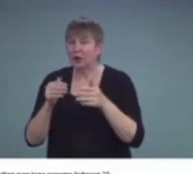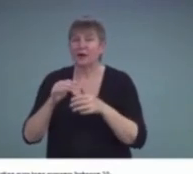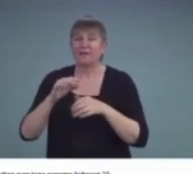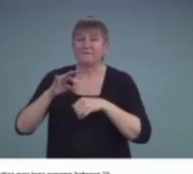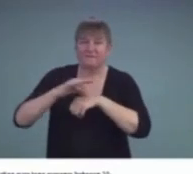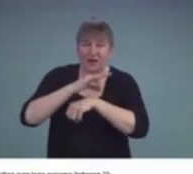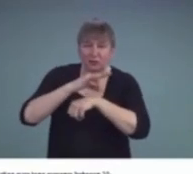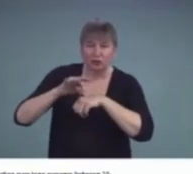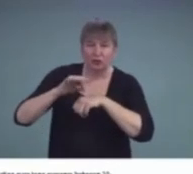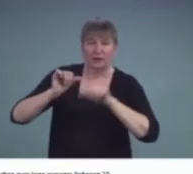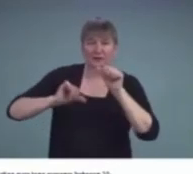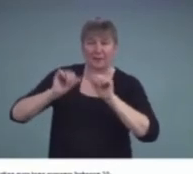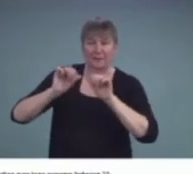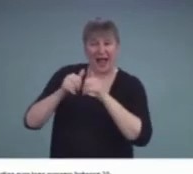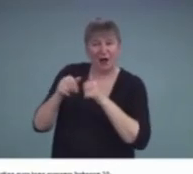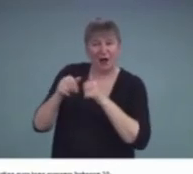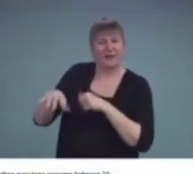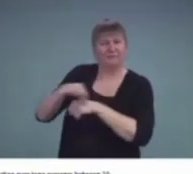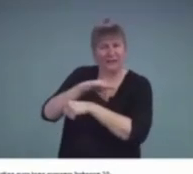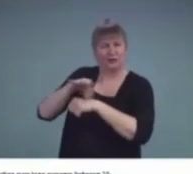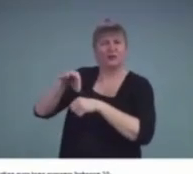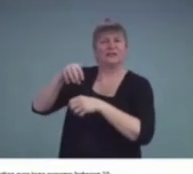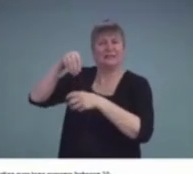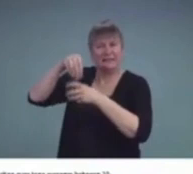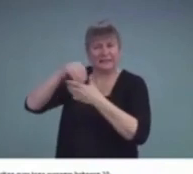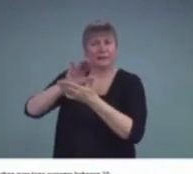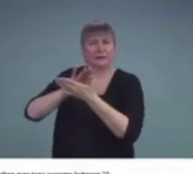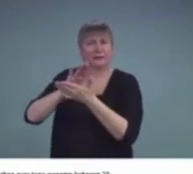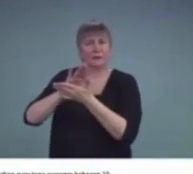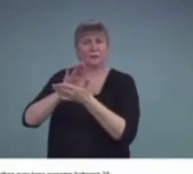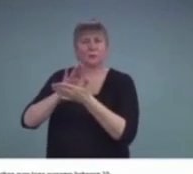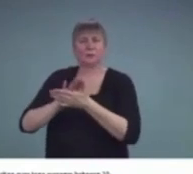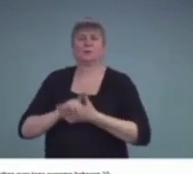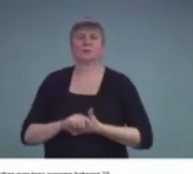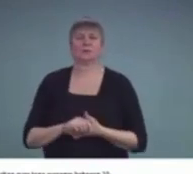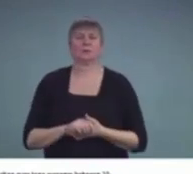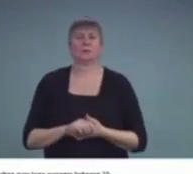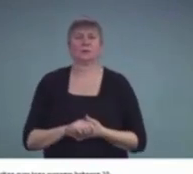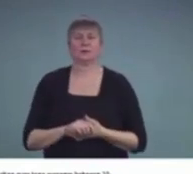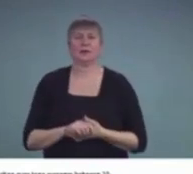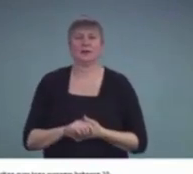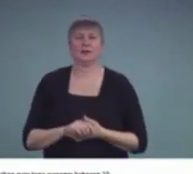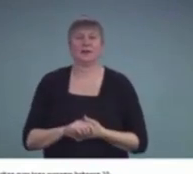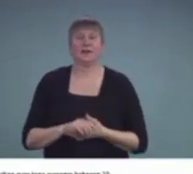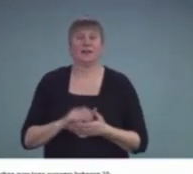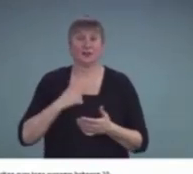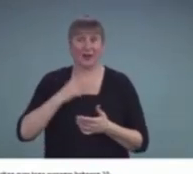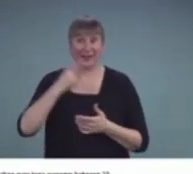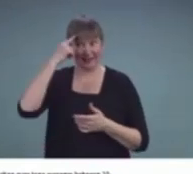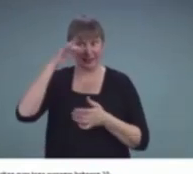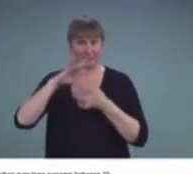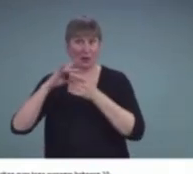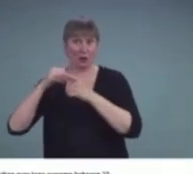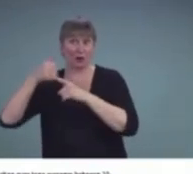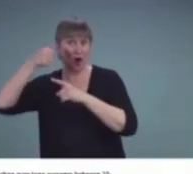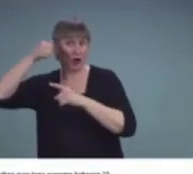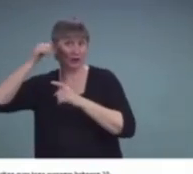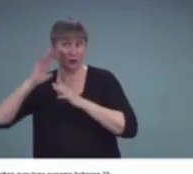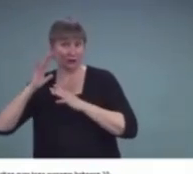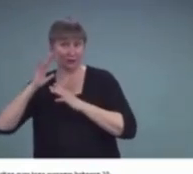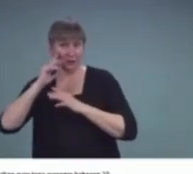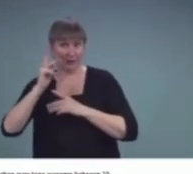children function in their school environments. I think back to the audiologist of Kevin who diagnosed the hearing loss